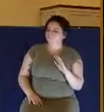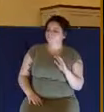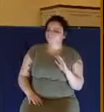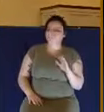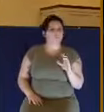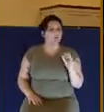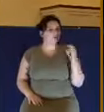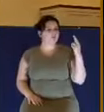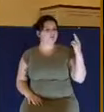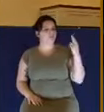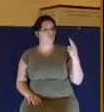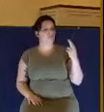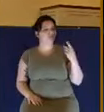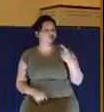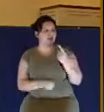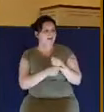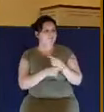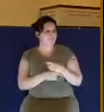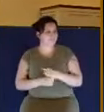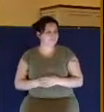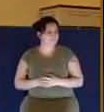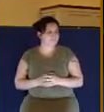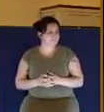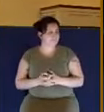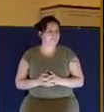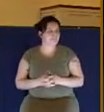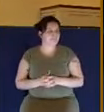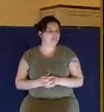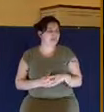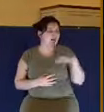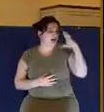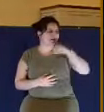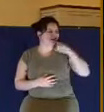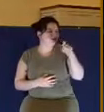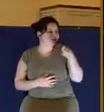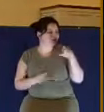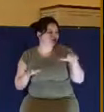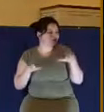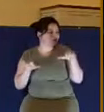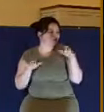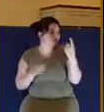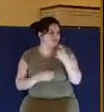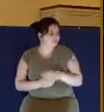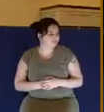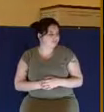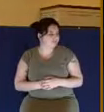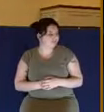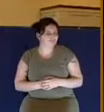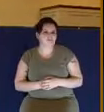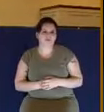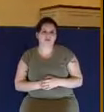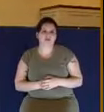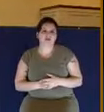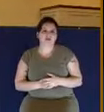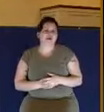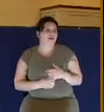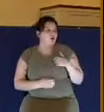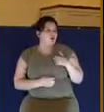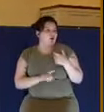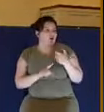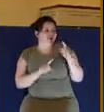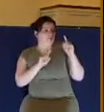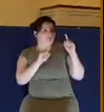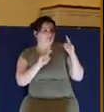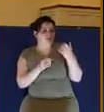oh, you're right. I guess I should do something about it. We just came from the hospital where their mother